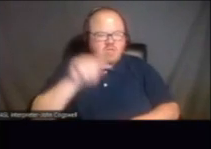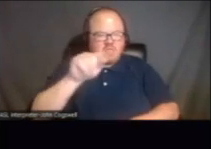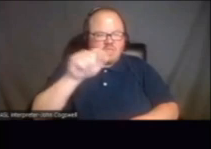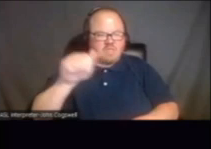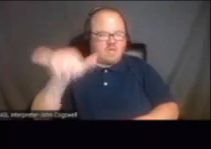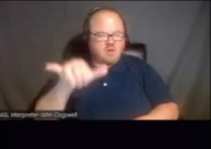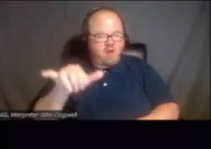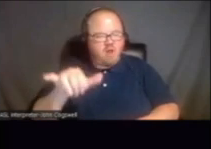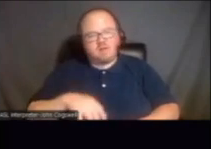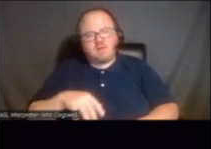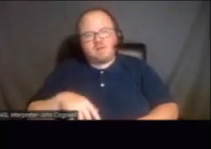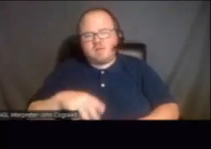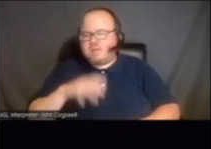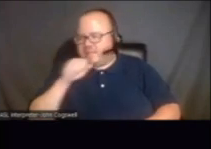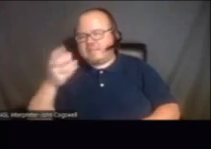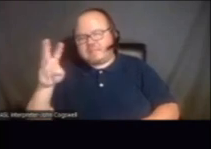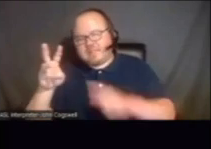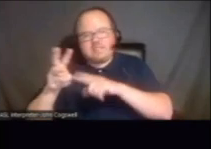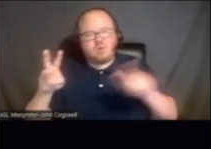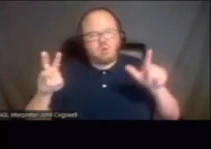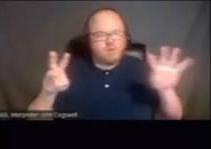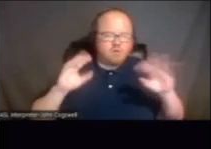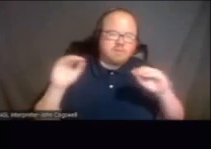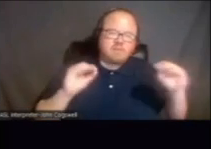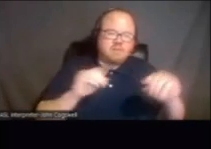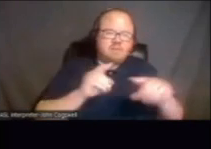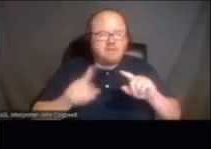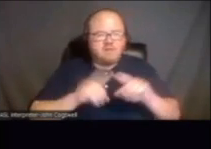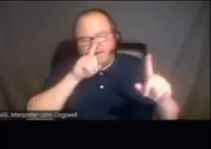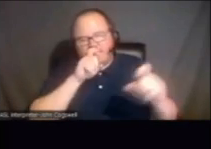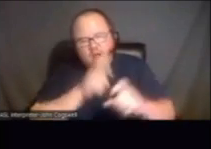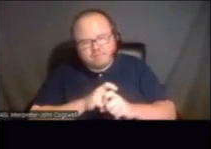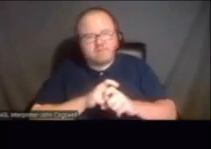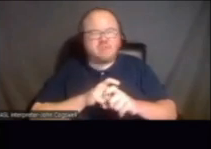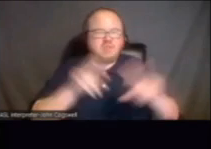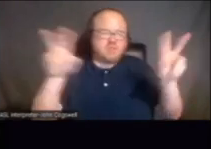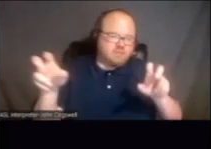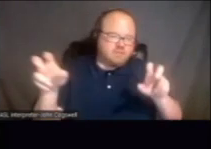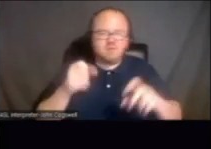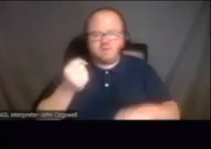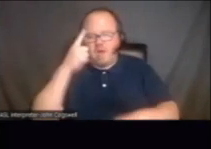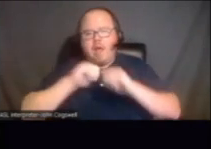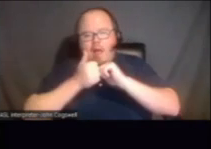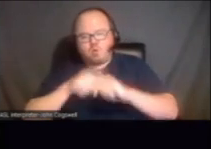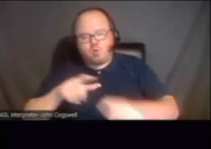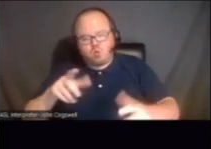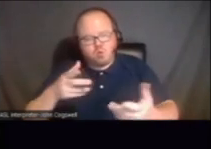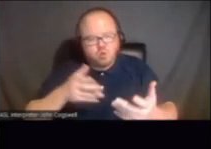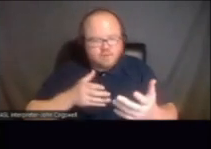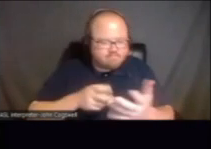ages of 16 to 24 and really teach on the various complex topics of understanding how to navigate, you know,